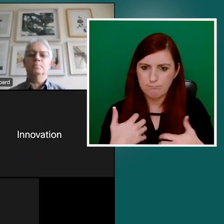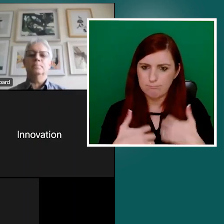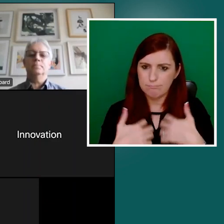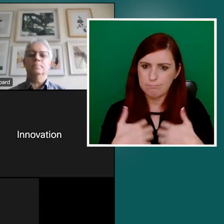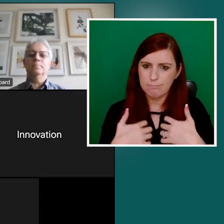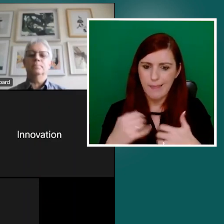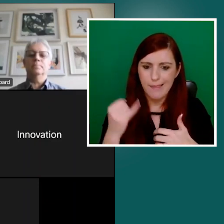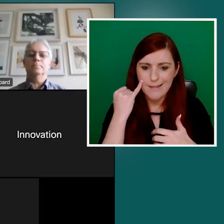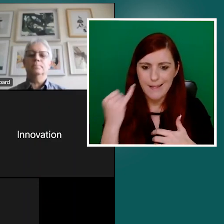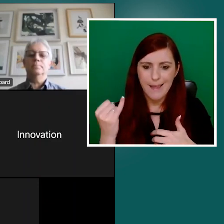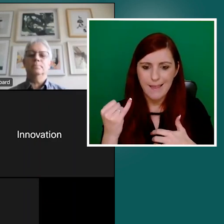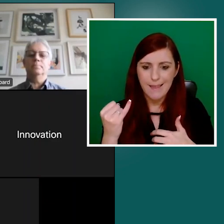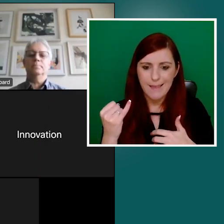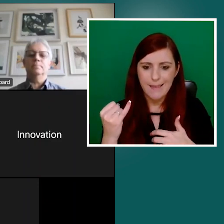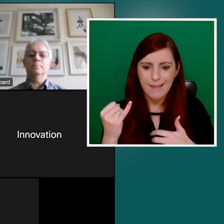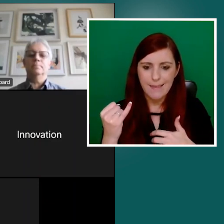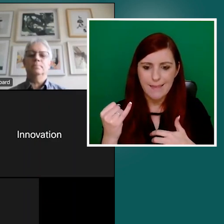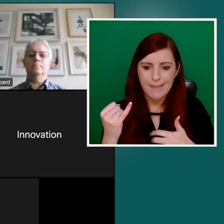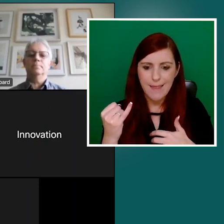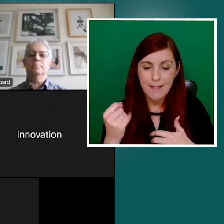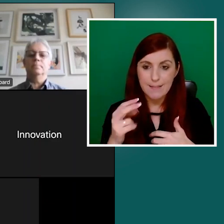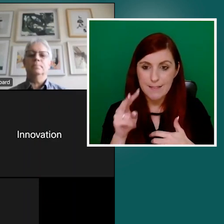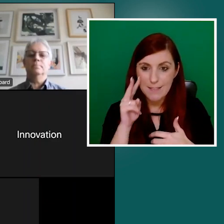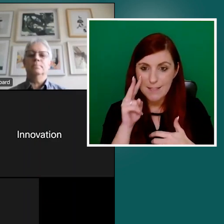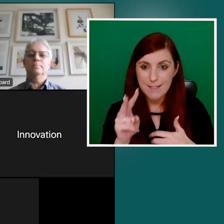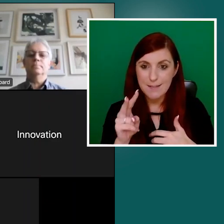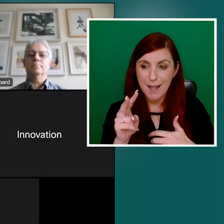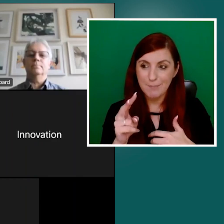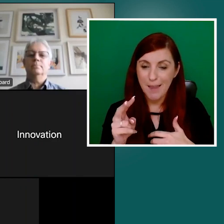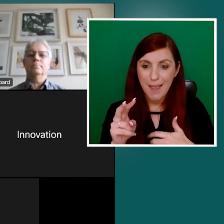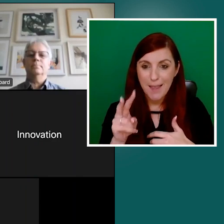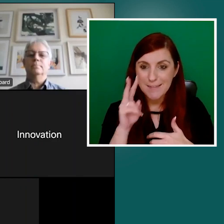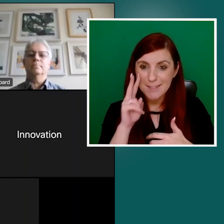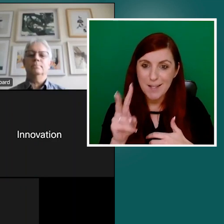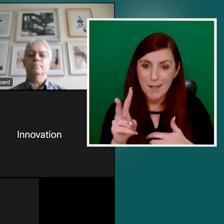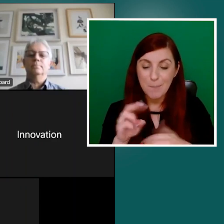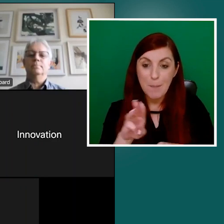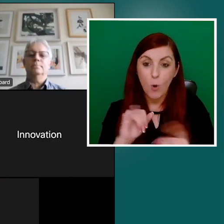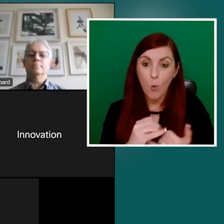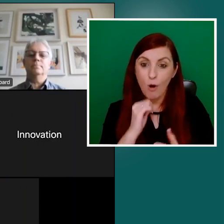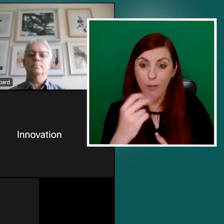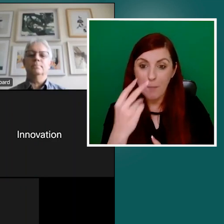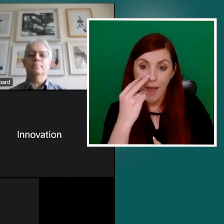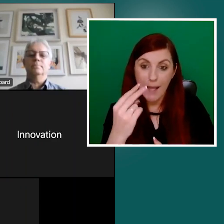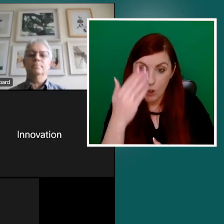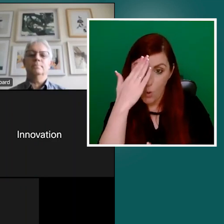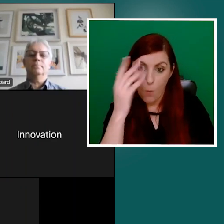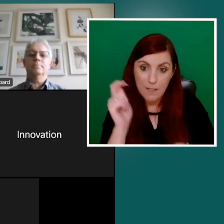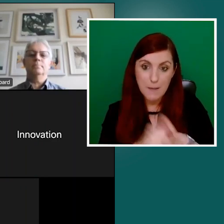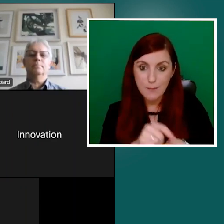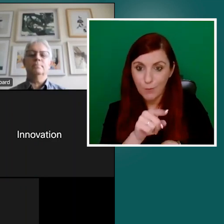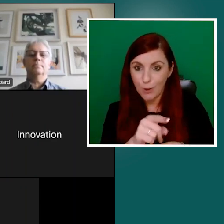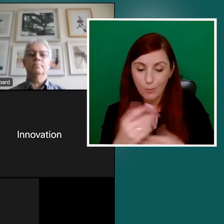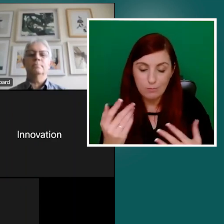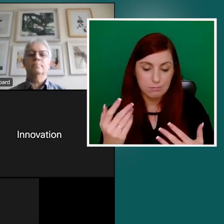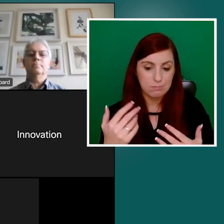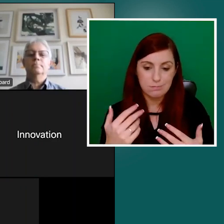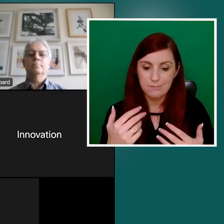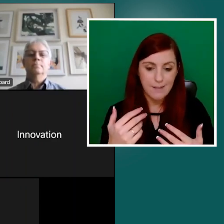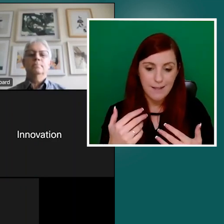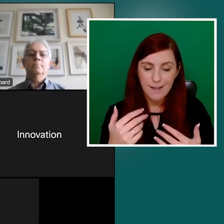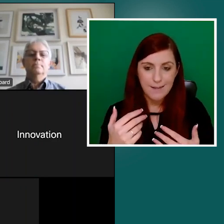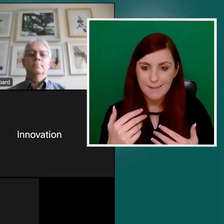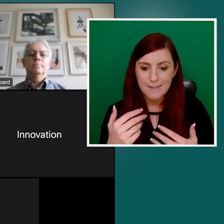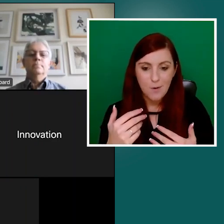in terms of an audio presentation rather than Braille. But I think it, it, really does reinforce that idea